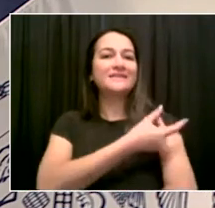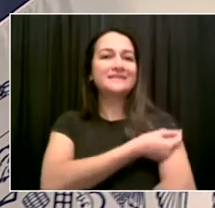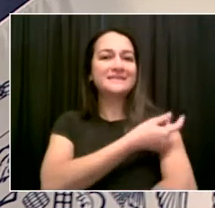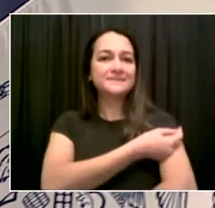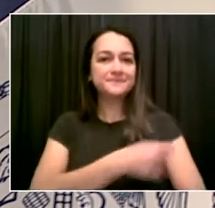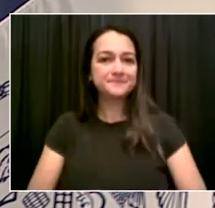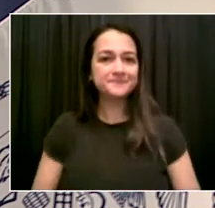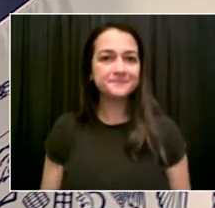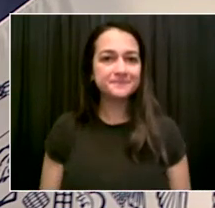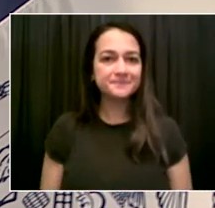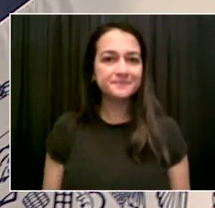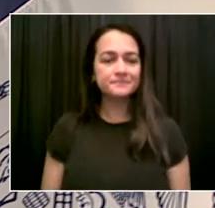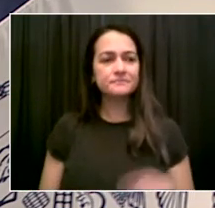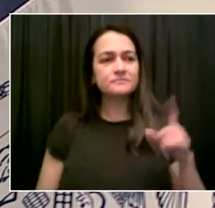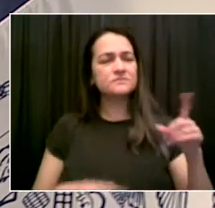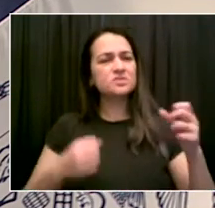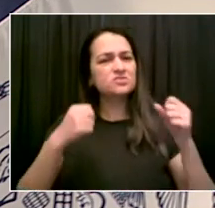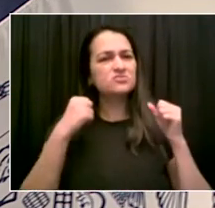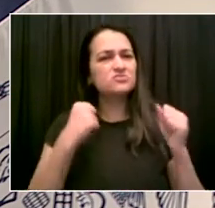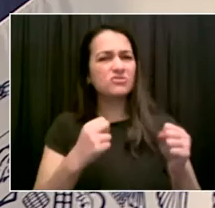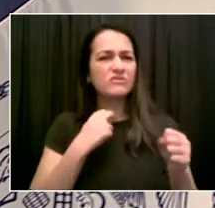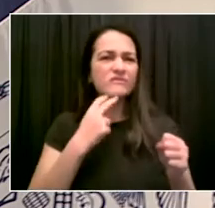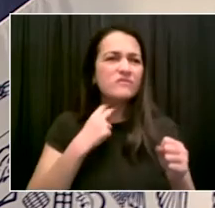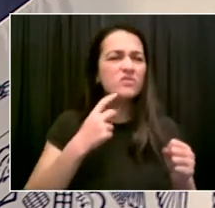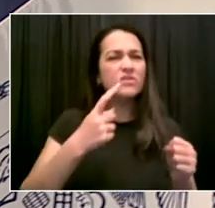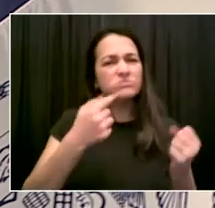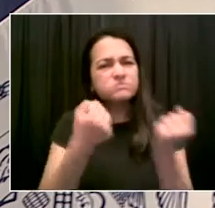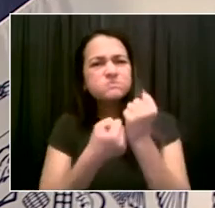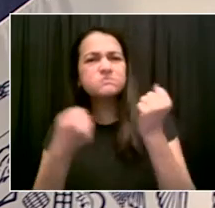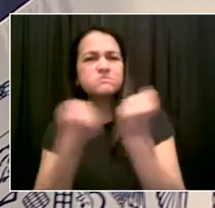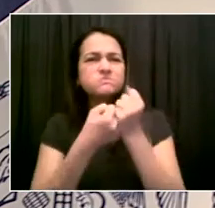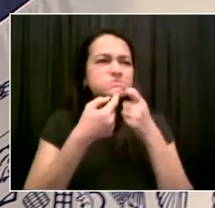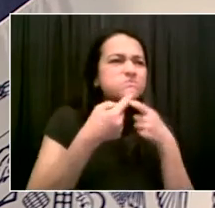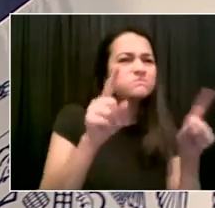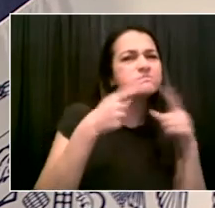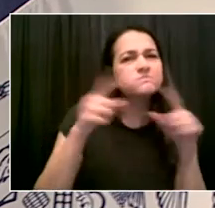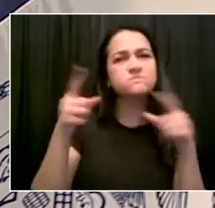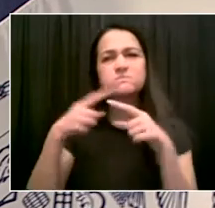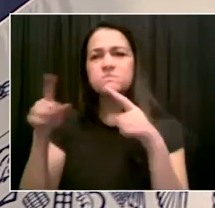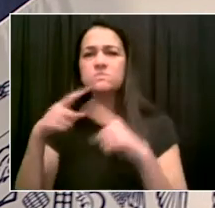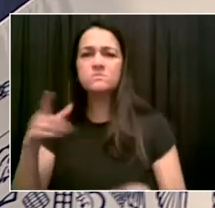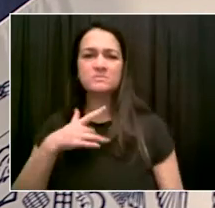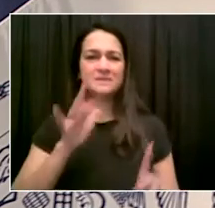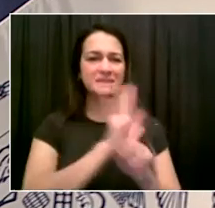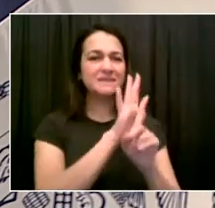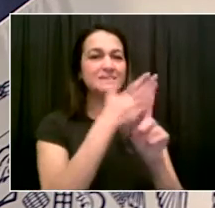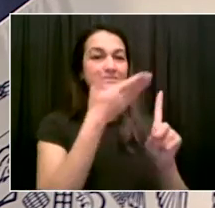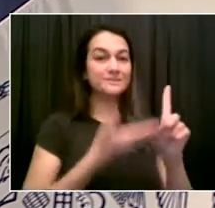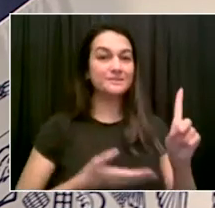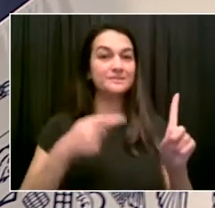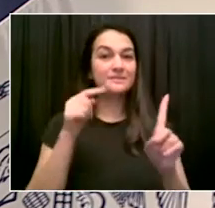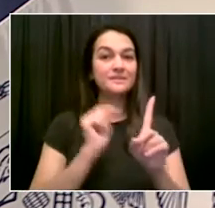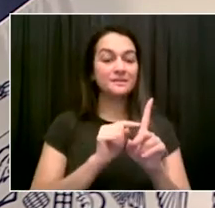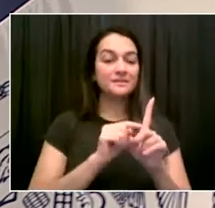protect them from COVID. My pleasure to introduce the chair of the Health Committee, the City Council, Councilmember Mark Levine.